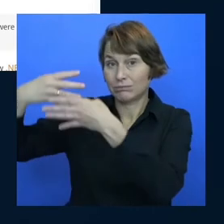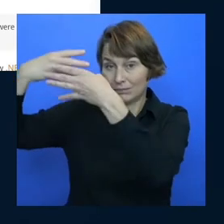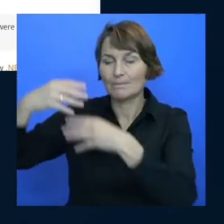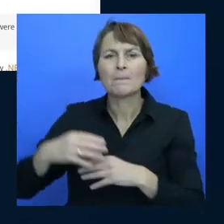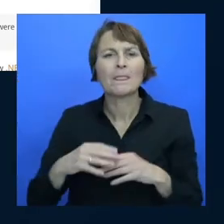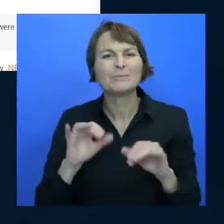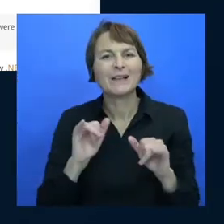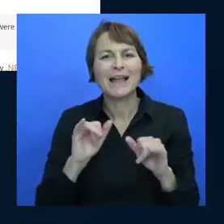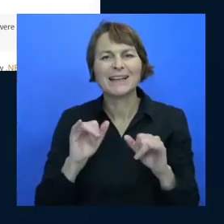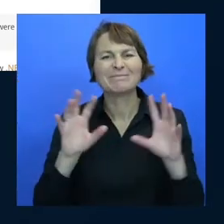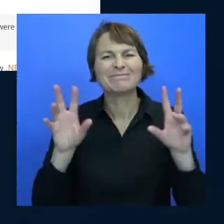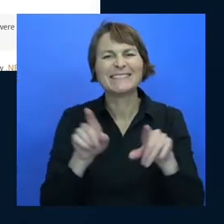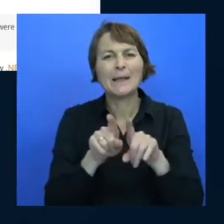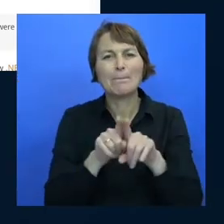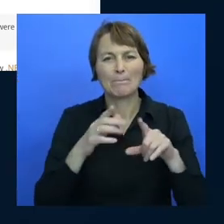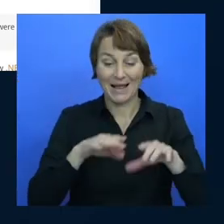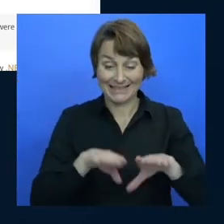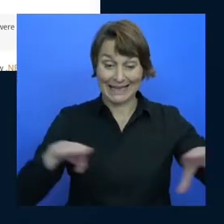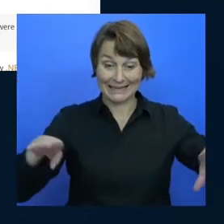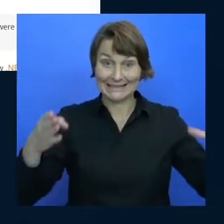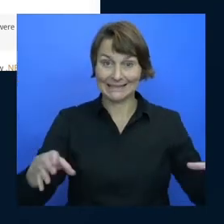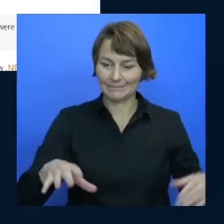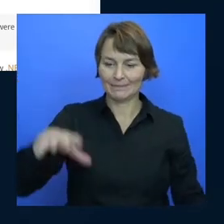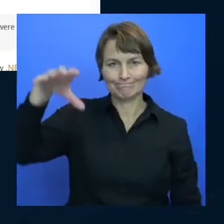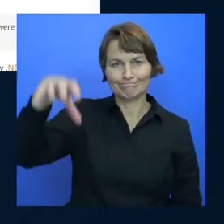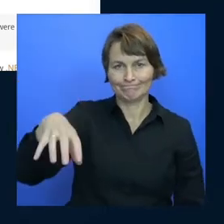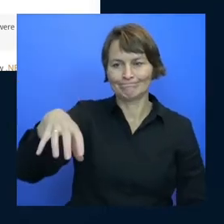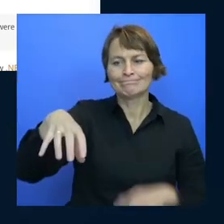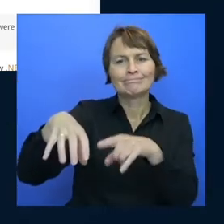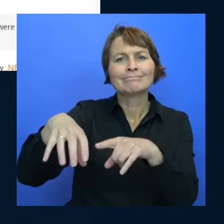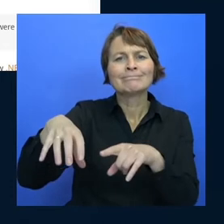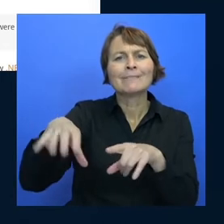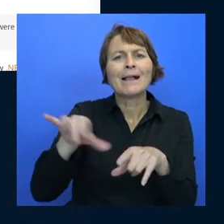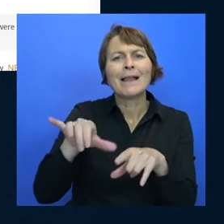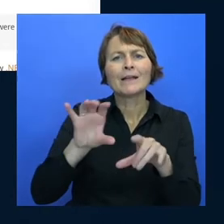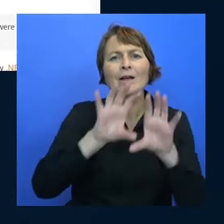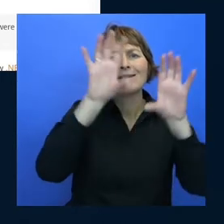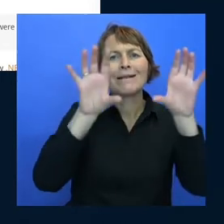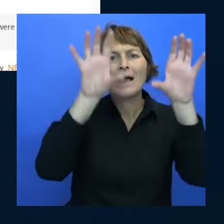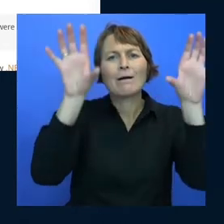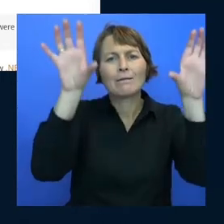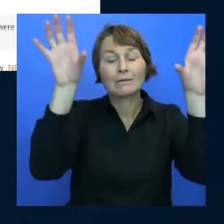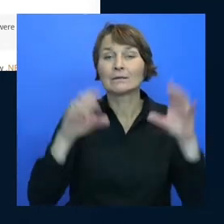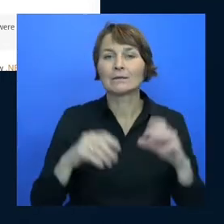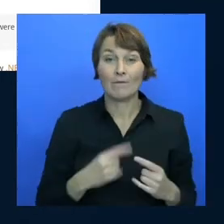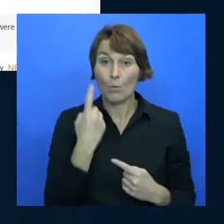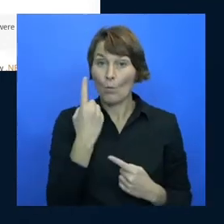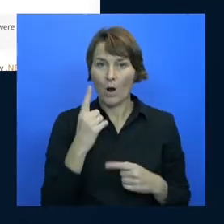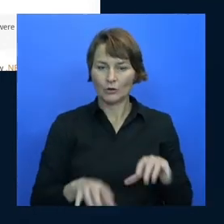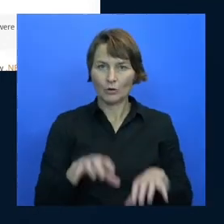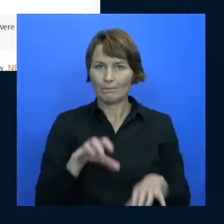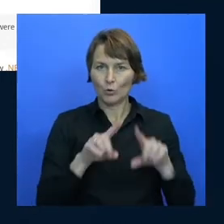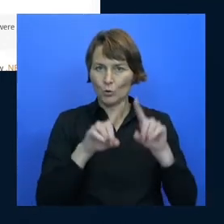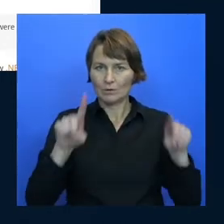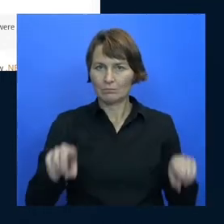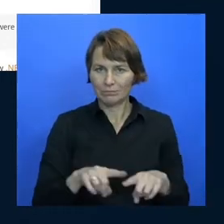a cloud on my desk so instead of one computer i have six and they all work together and it's a great learning tool to teach people